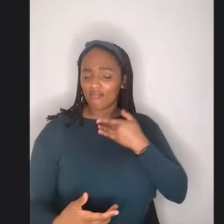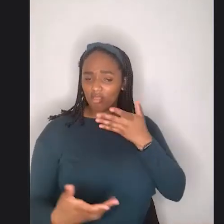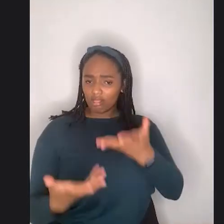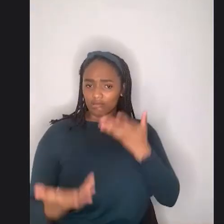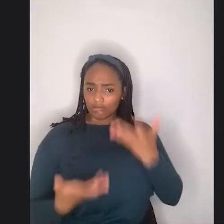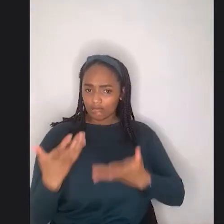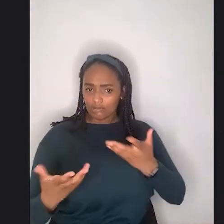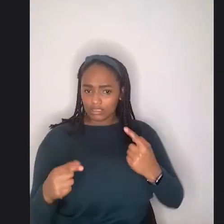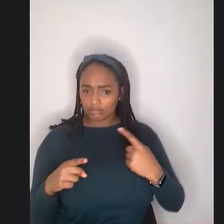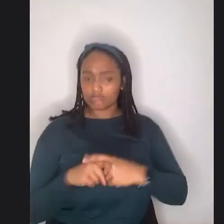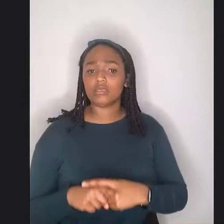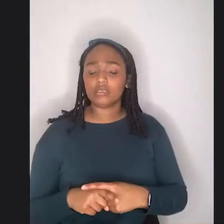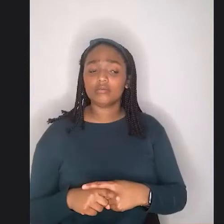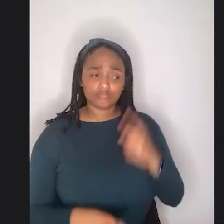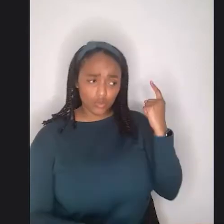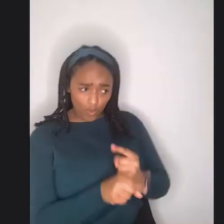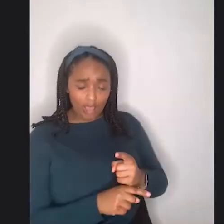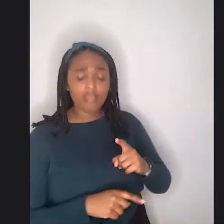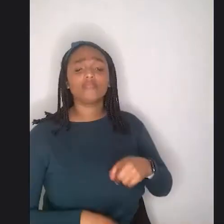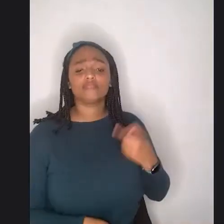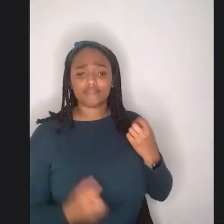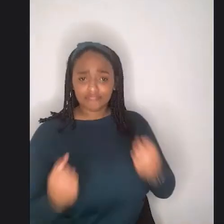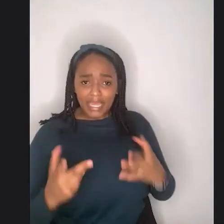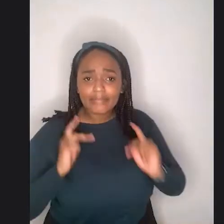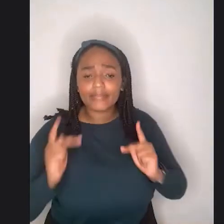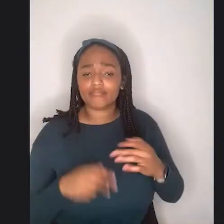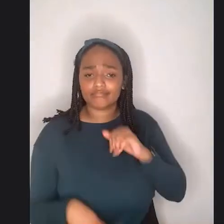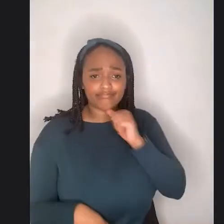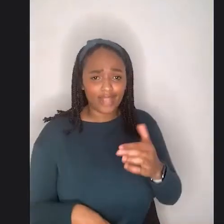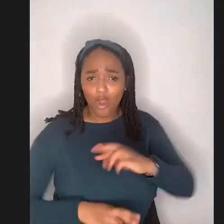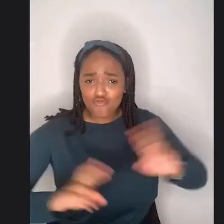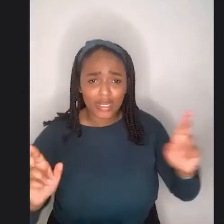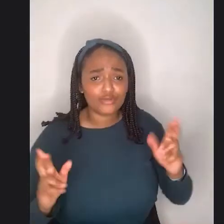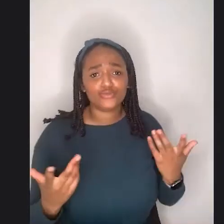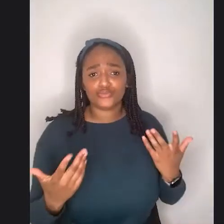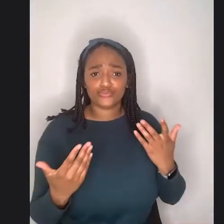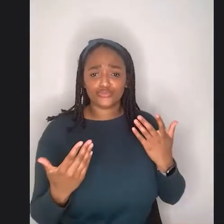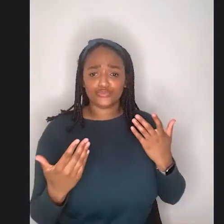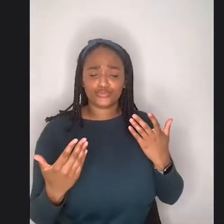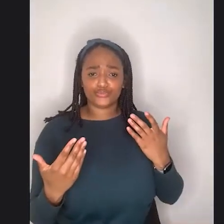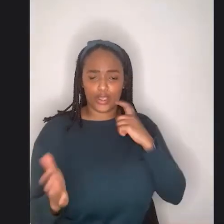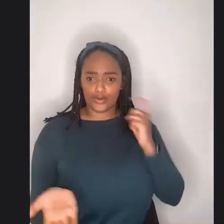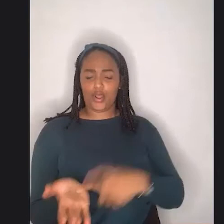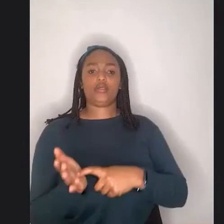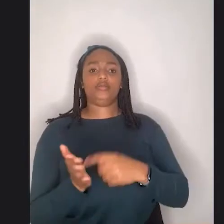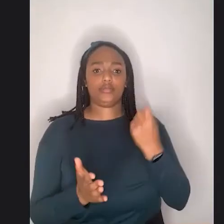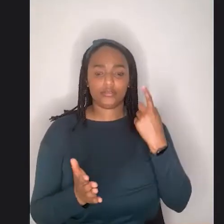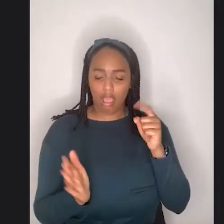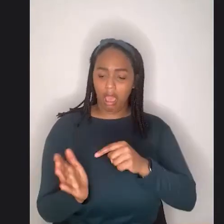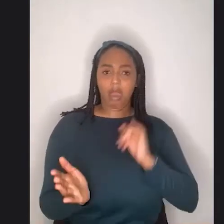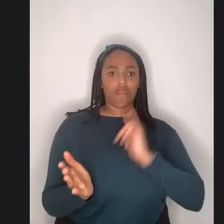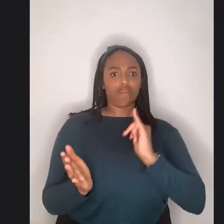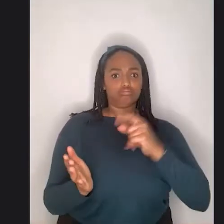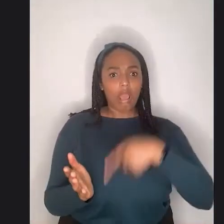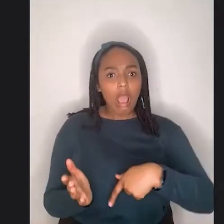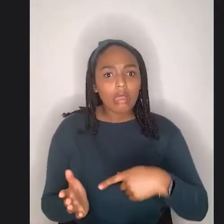talk about this because they are not ready to give up diet culture. And so I think you should, you know, discern it,